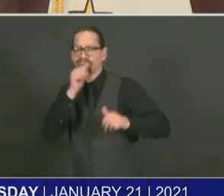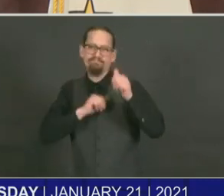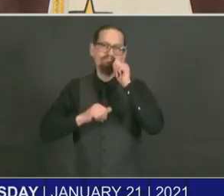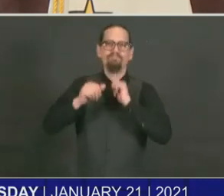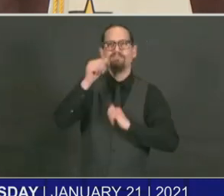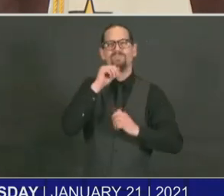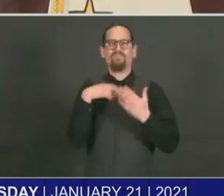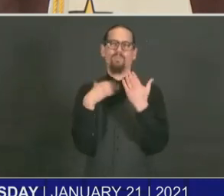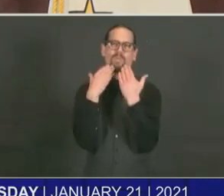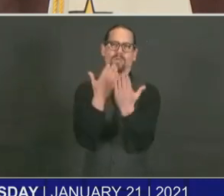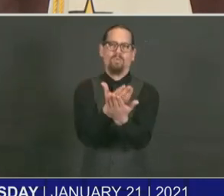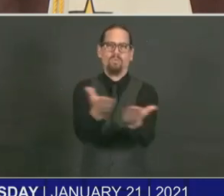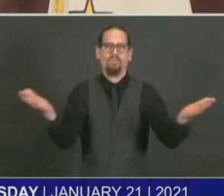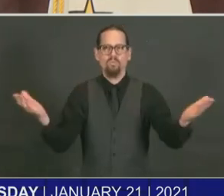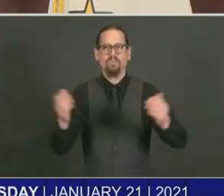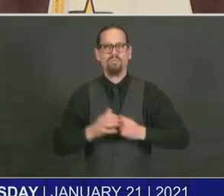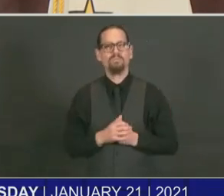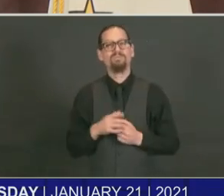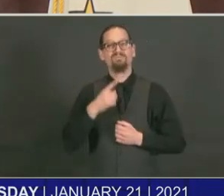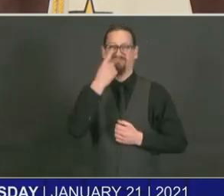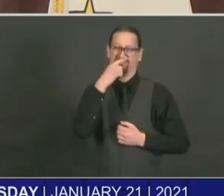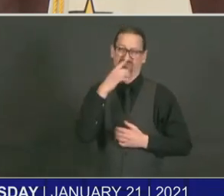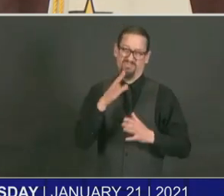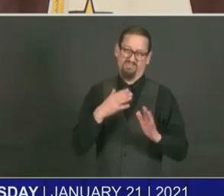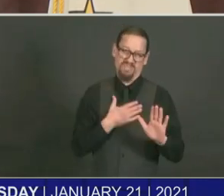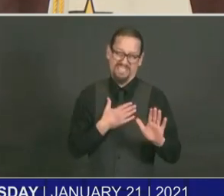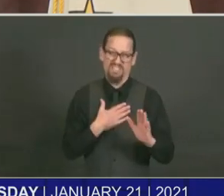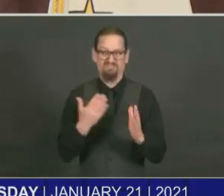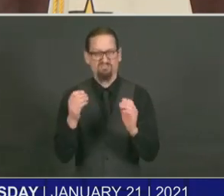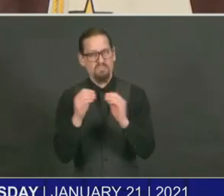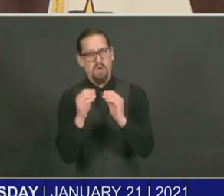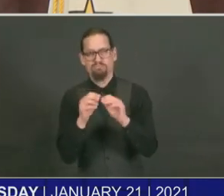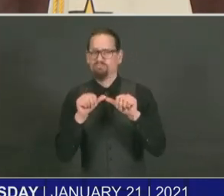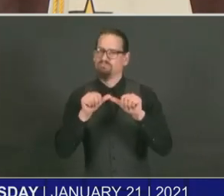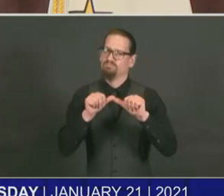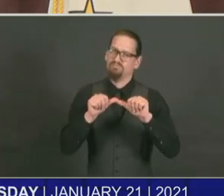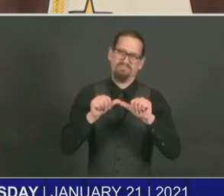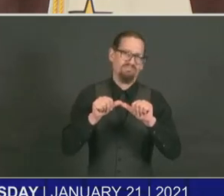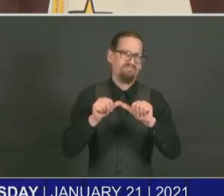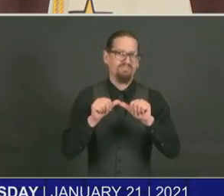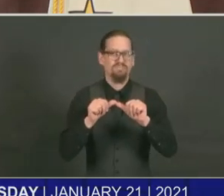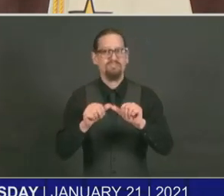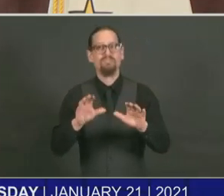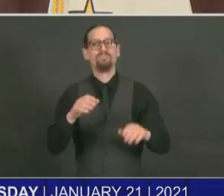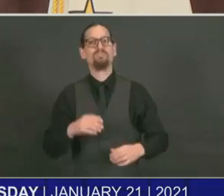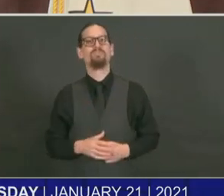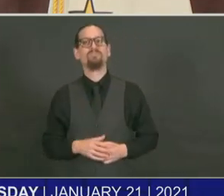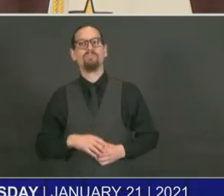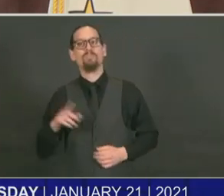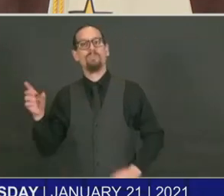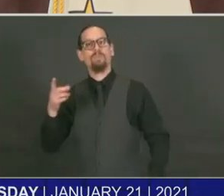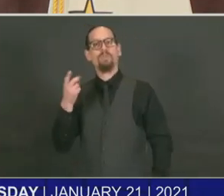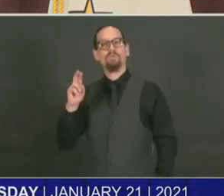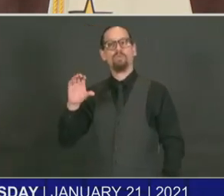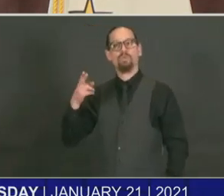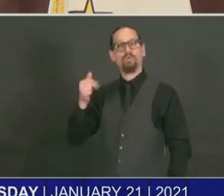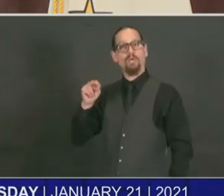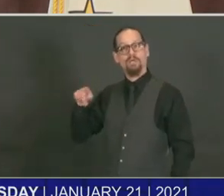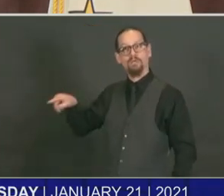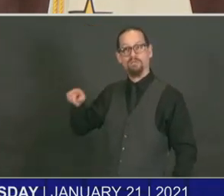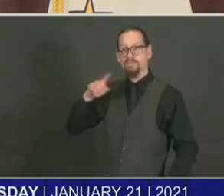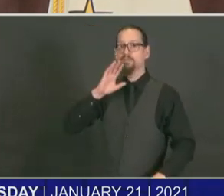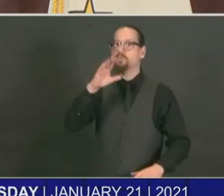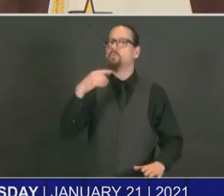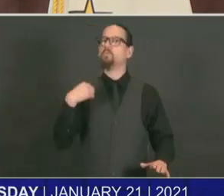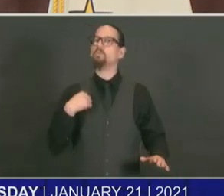longer. As Dr. Chan has said, this is the beginning of the end of our pandemic response and we need to remember that